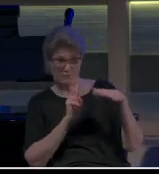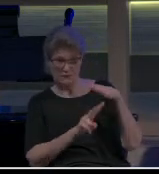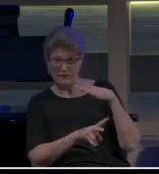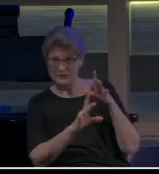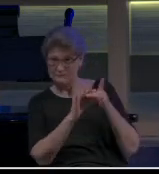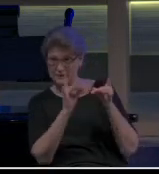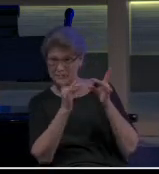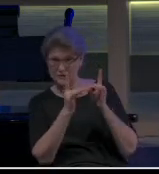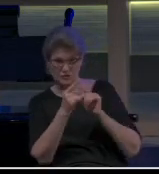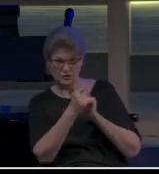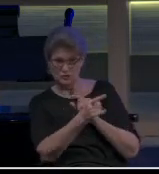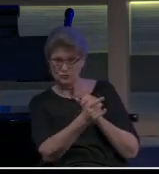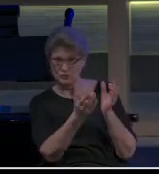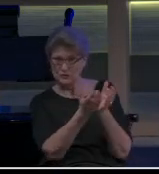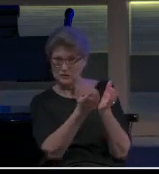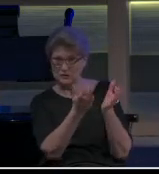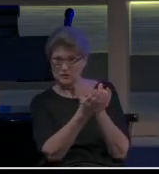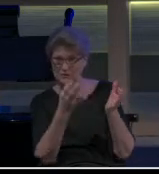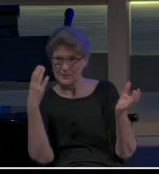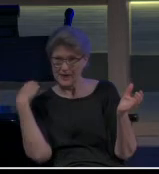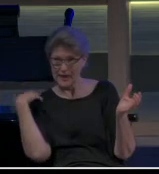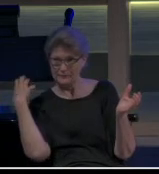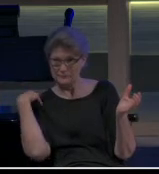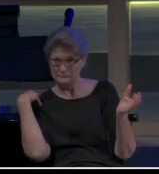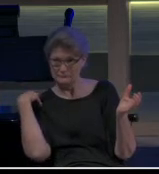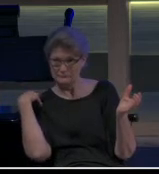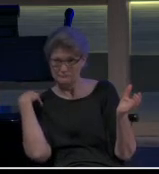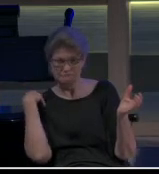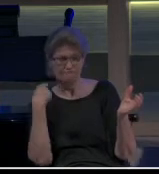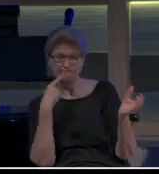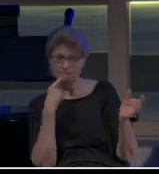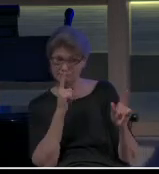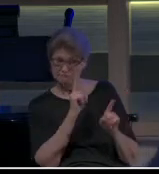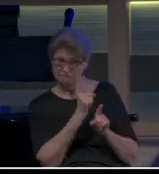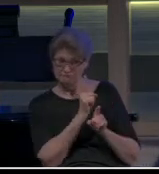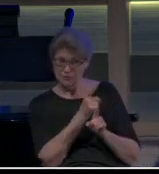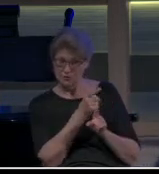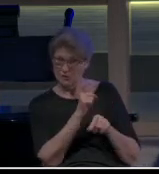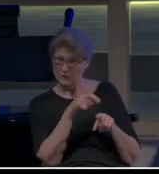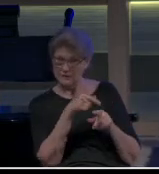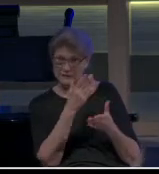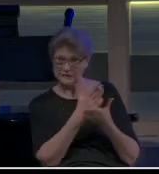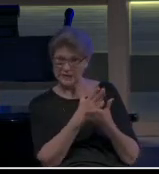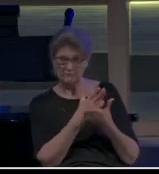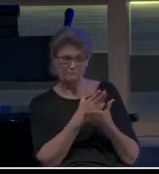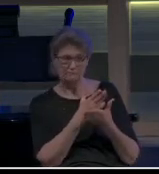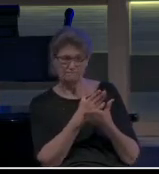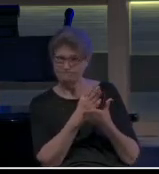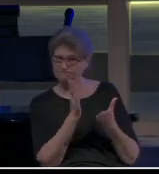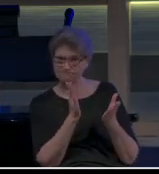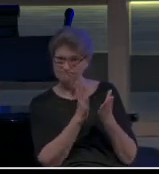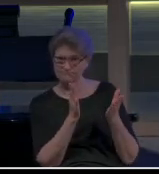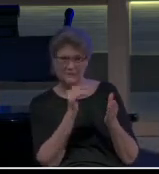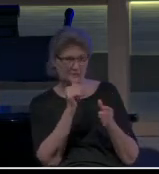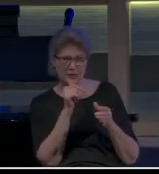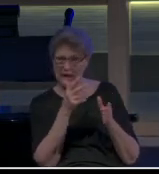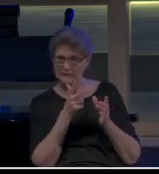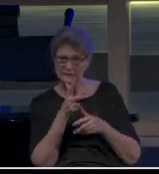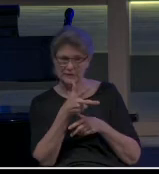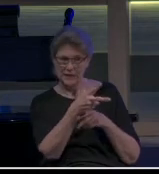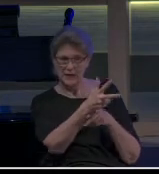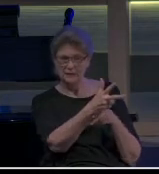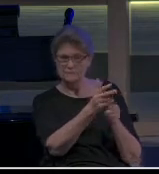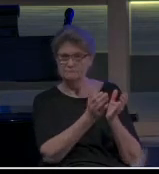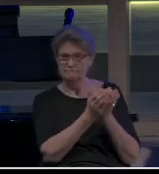the owner of the boat and the captain decided that they were going to sail anyway. And the boat sank. They